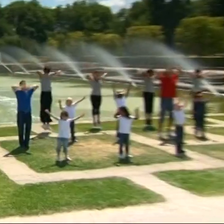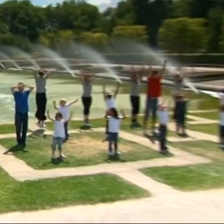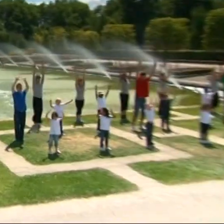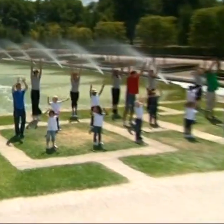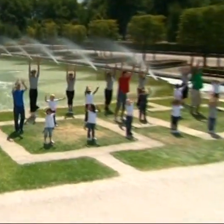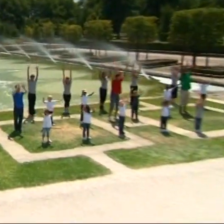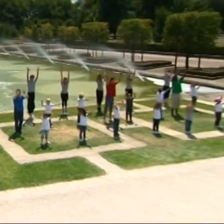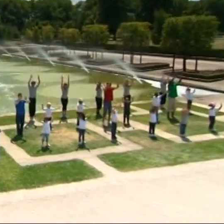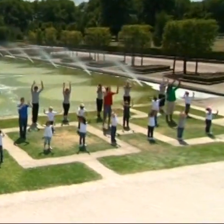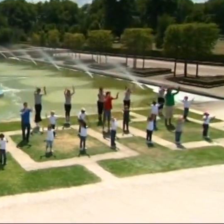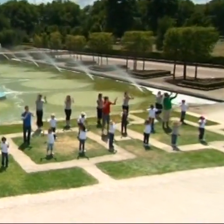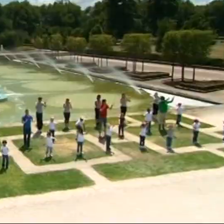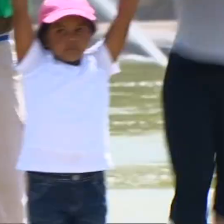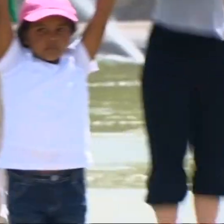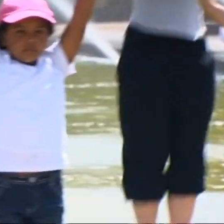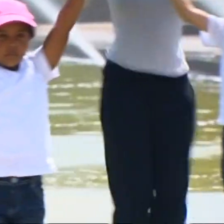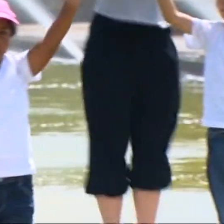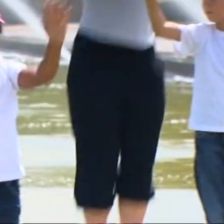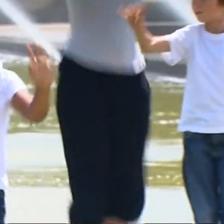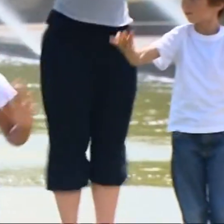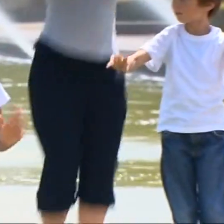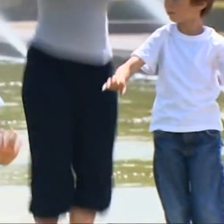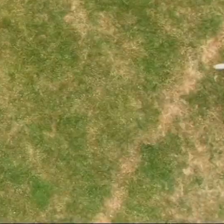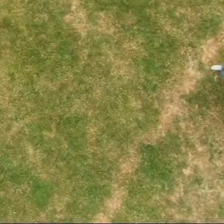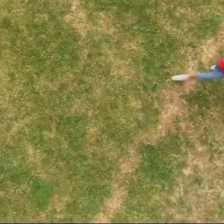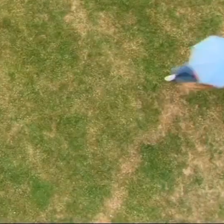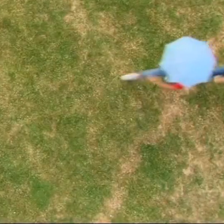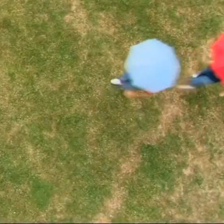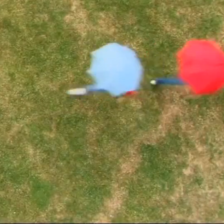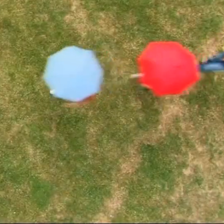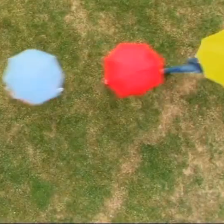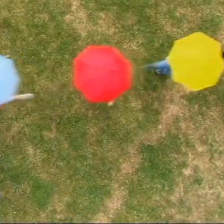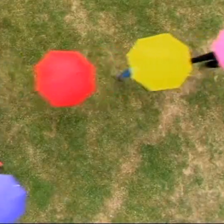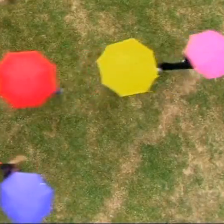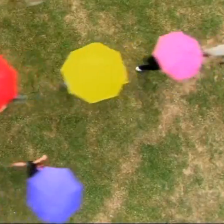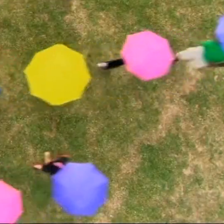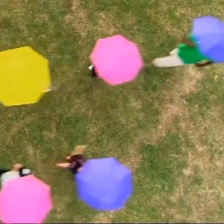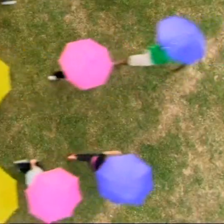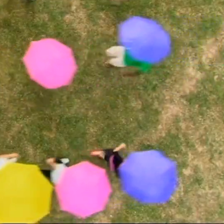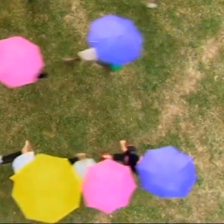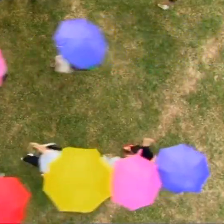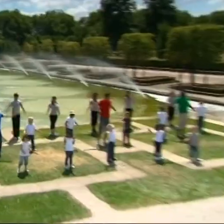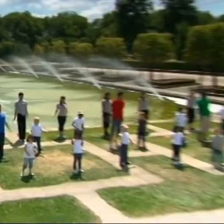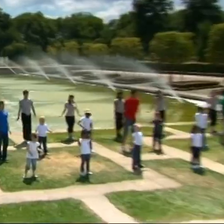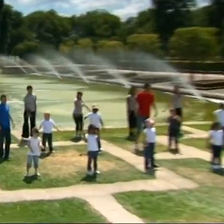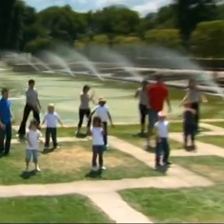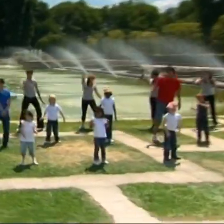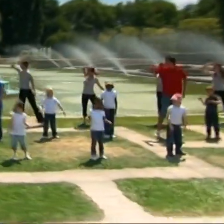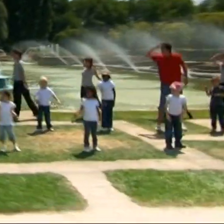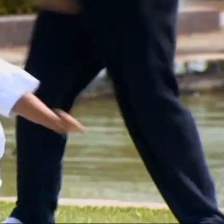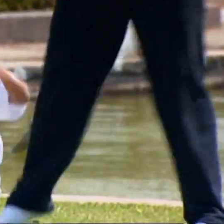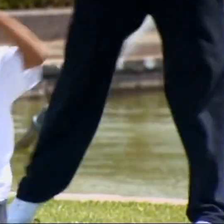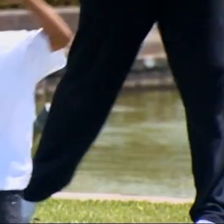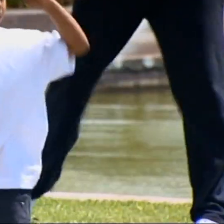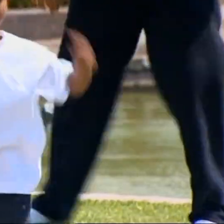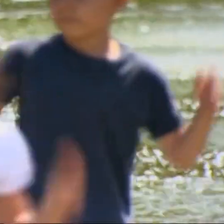What come the rain I still don't find Sometimes summer skies are blue But